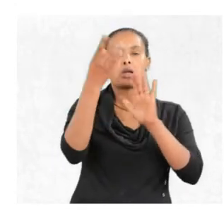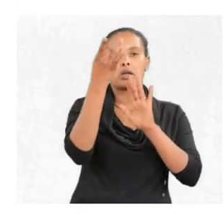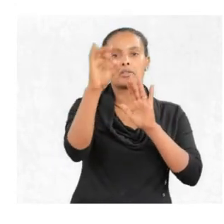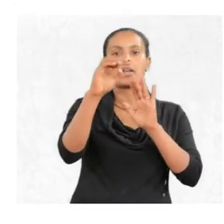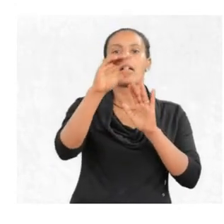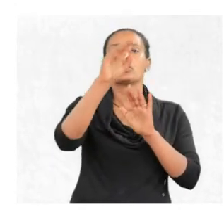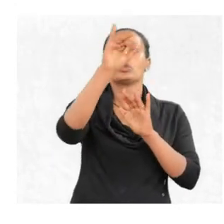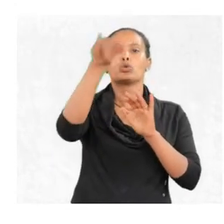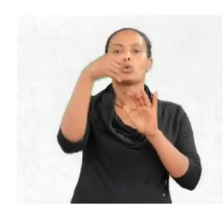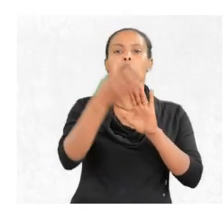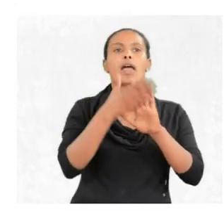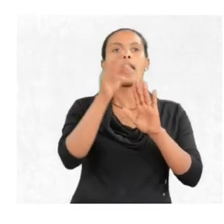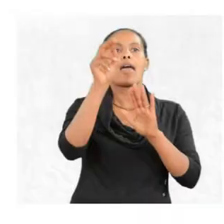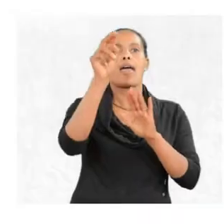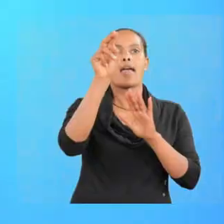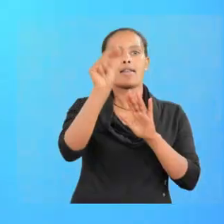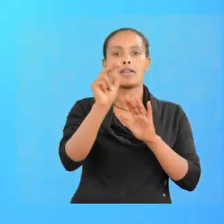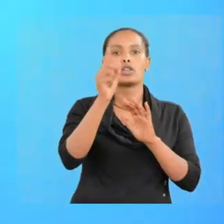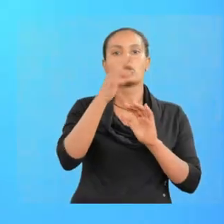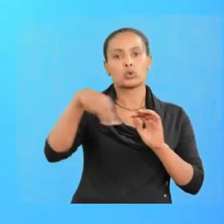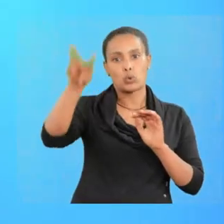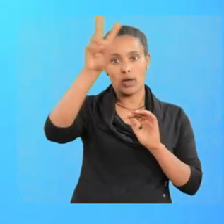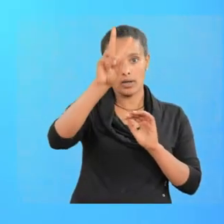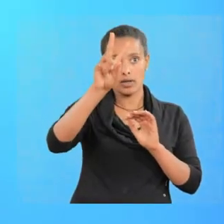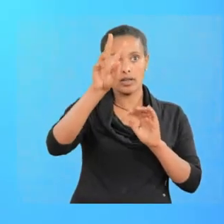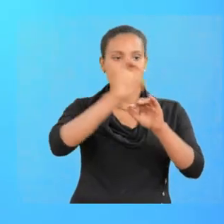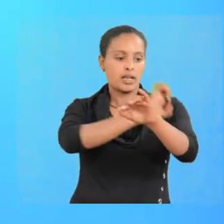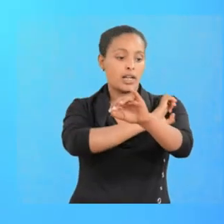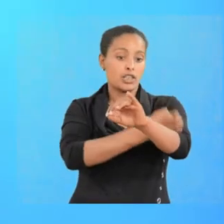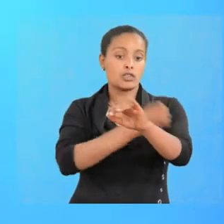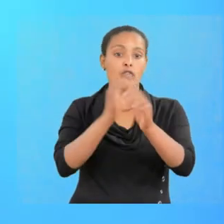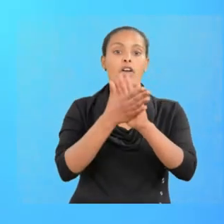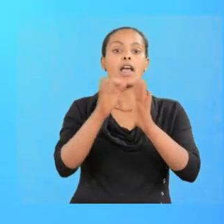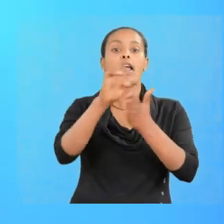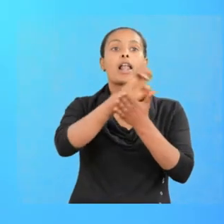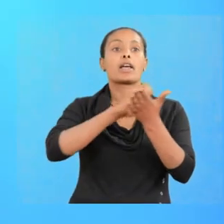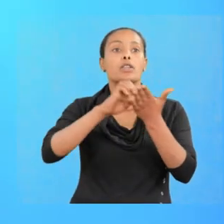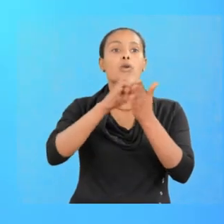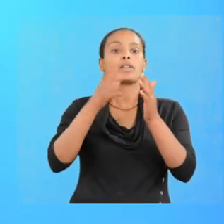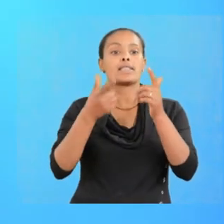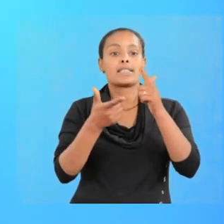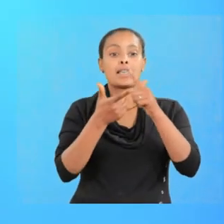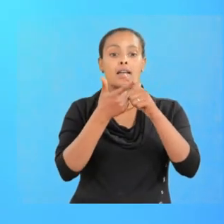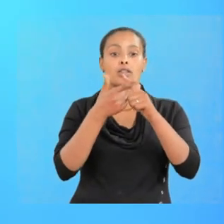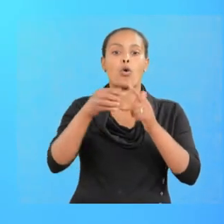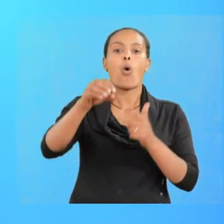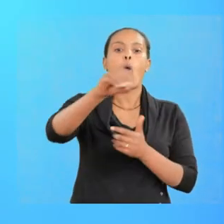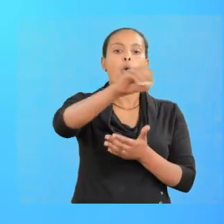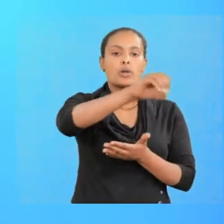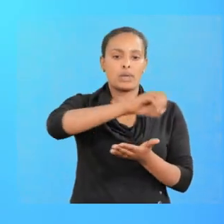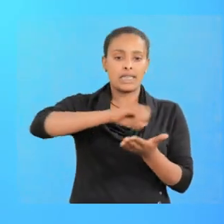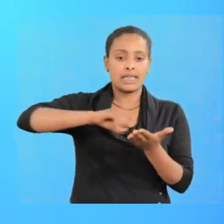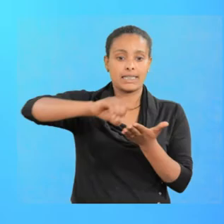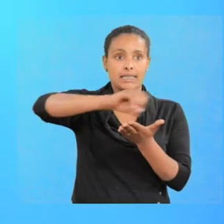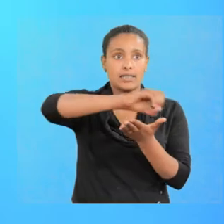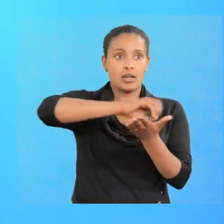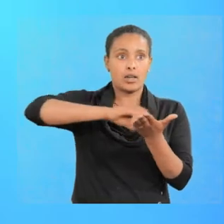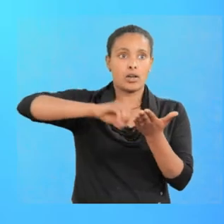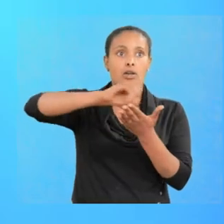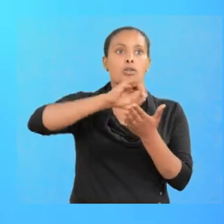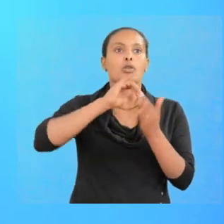square. Therefore, energy of an electron in the second orbit, N equals two,